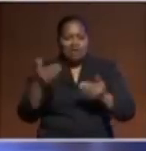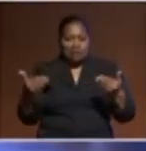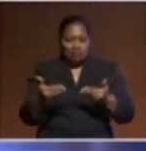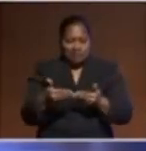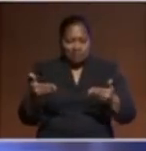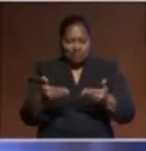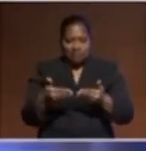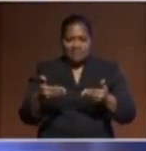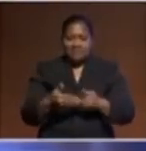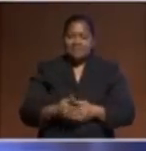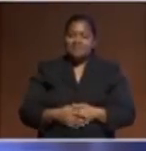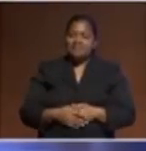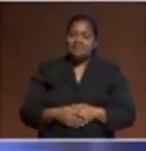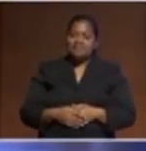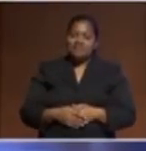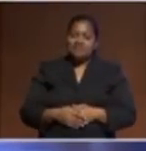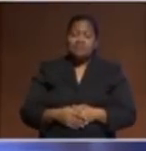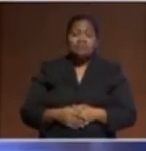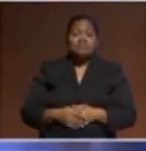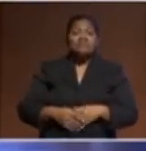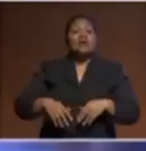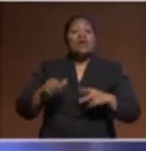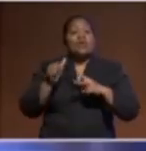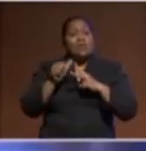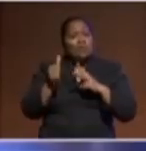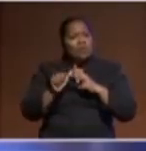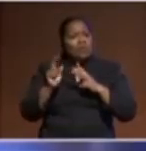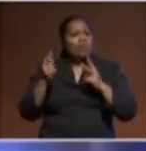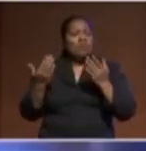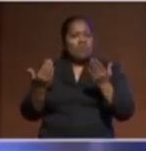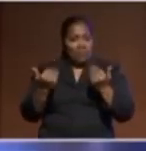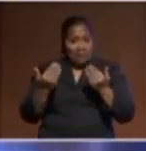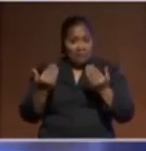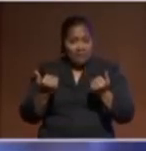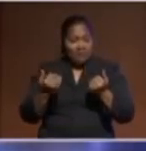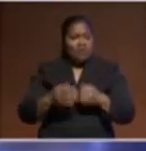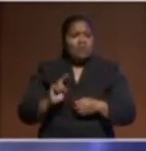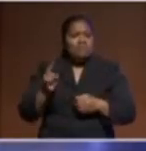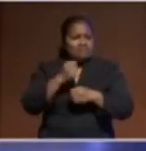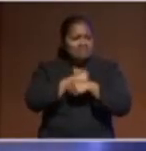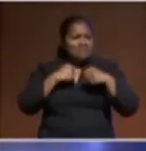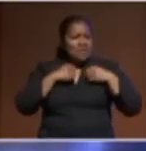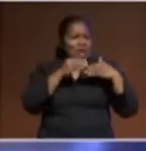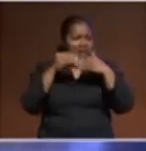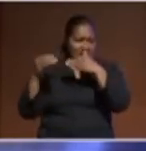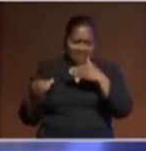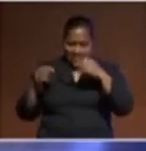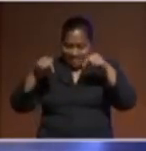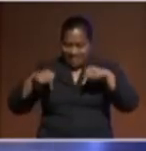Let me also welcome and acknowledge the generosity of our leaders that are here tonight,